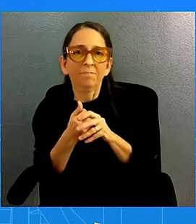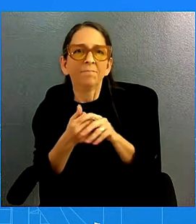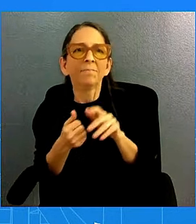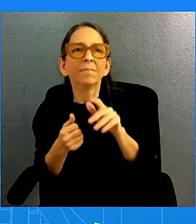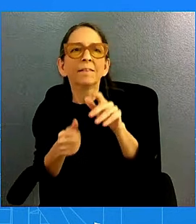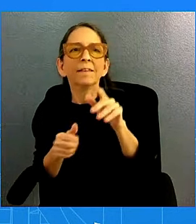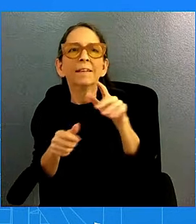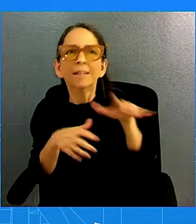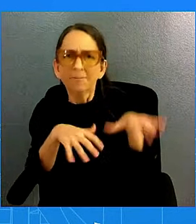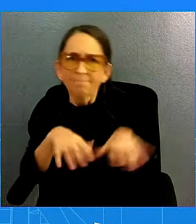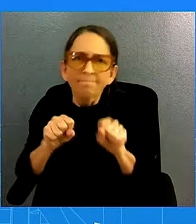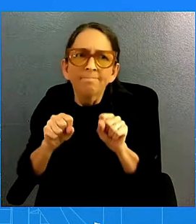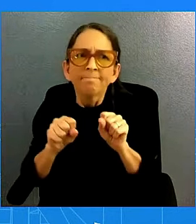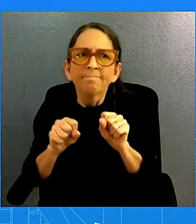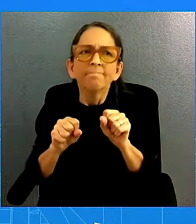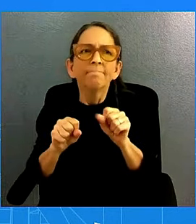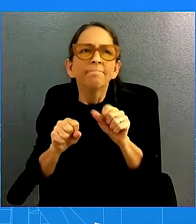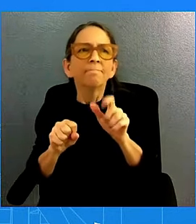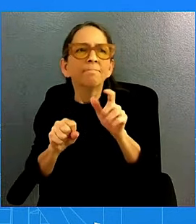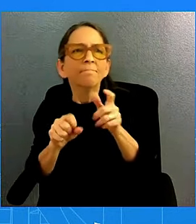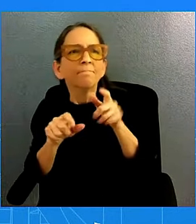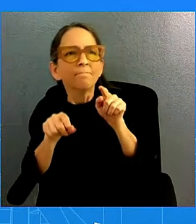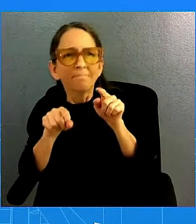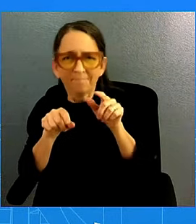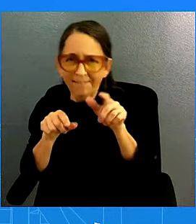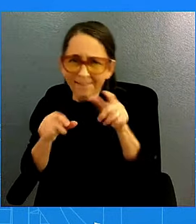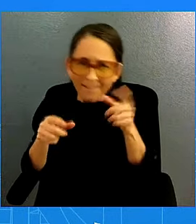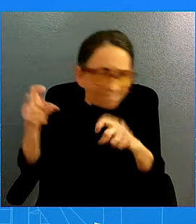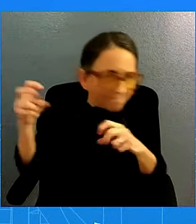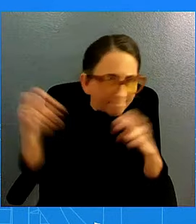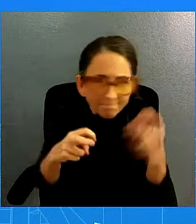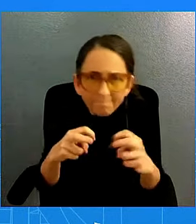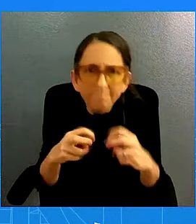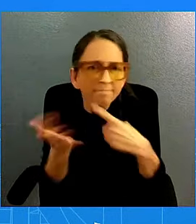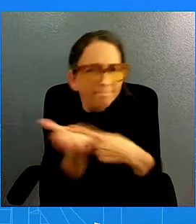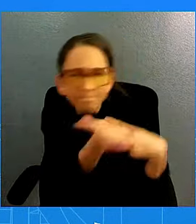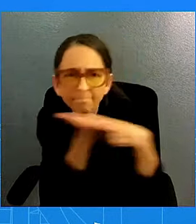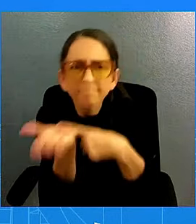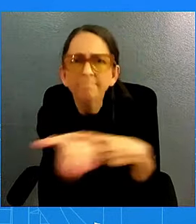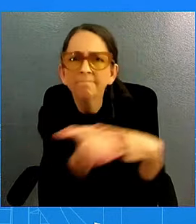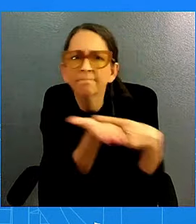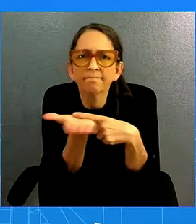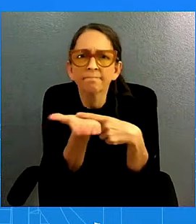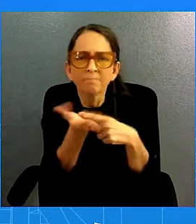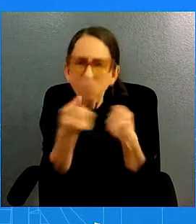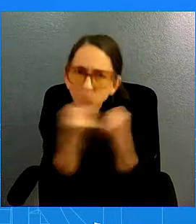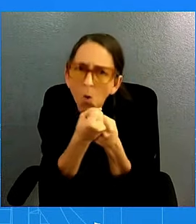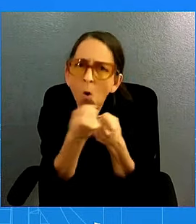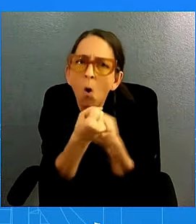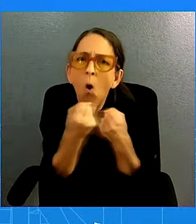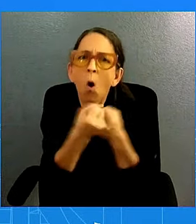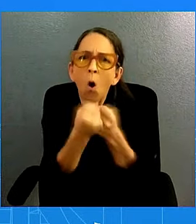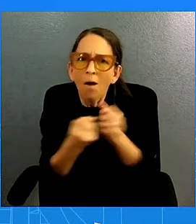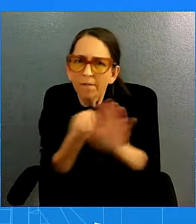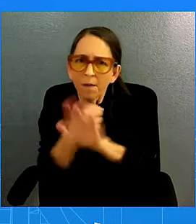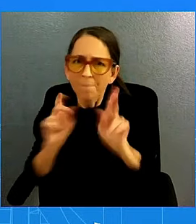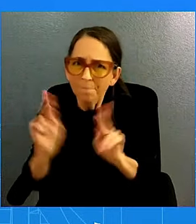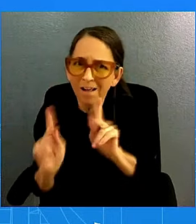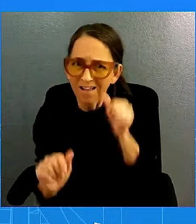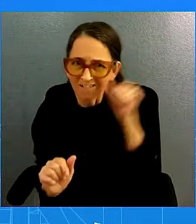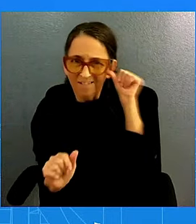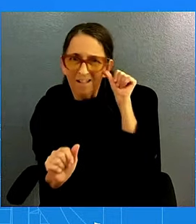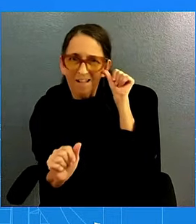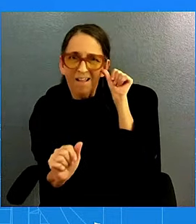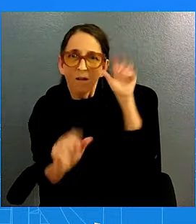have got to start coming together, sitting at the table, and doing what's right by the Sudanese people. And I'll tell you something else, he's not going to stop fighting